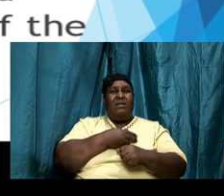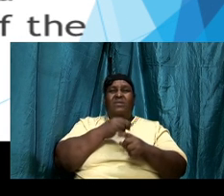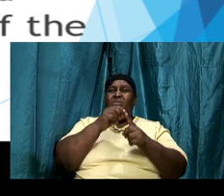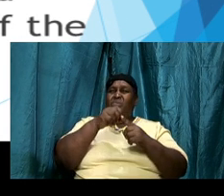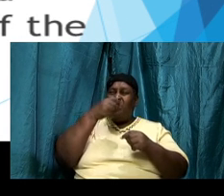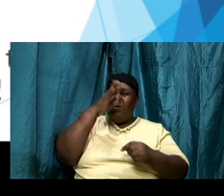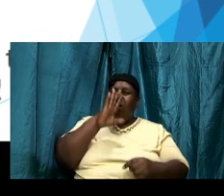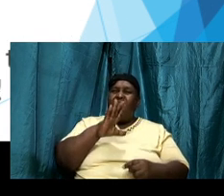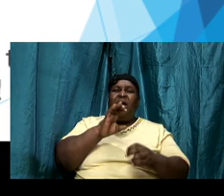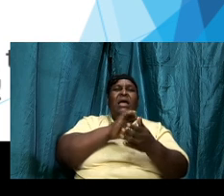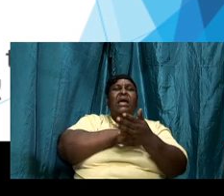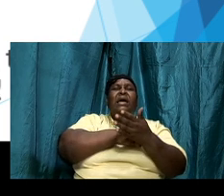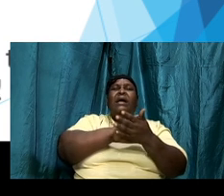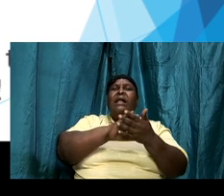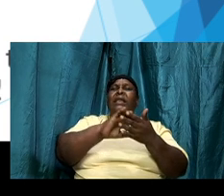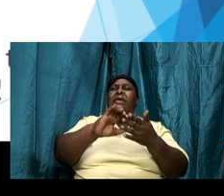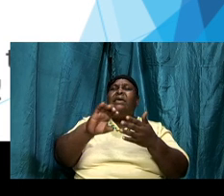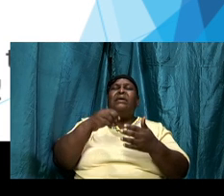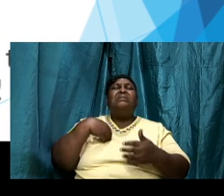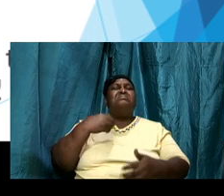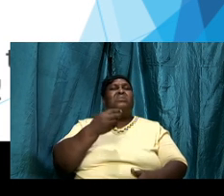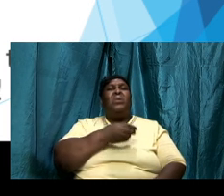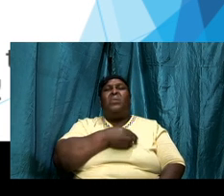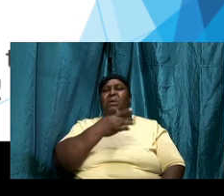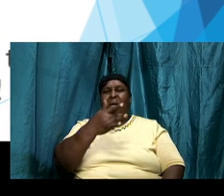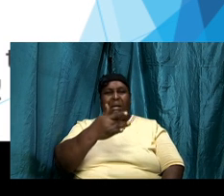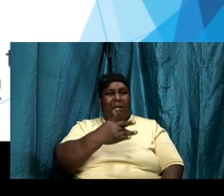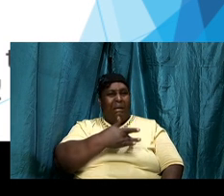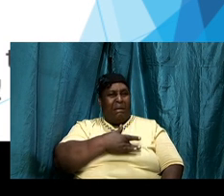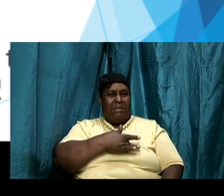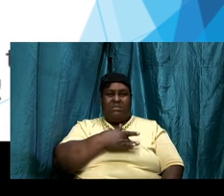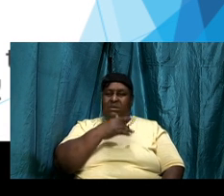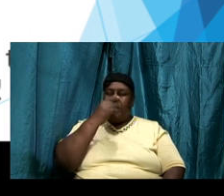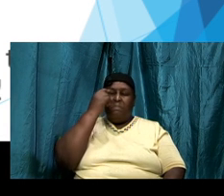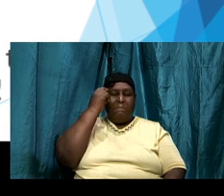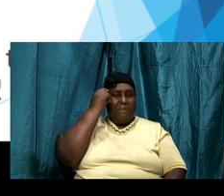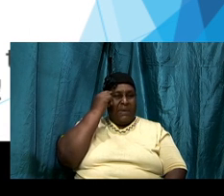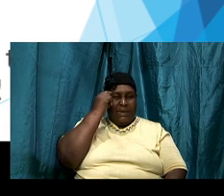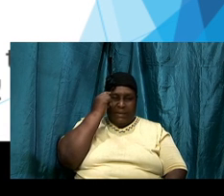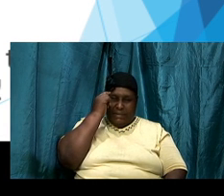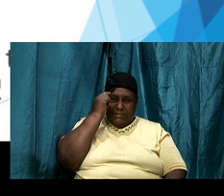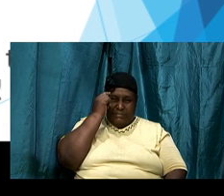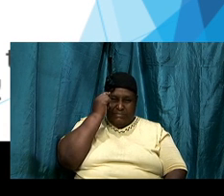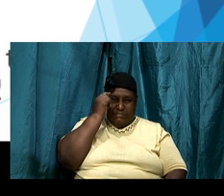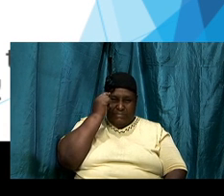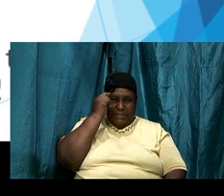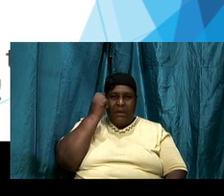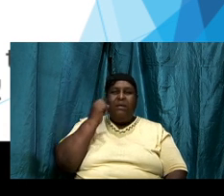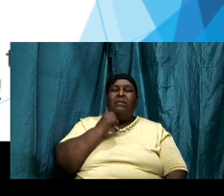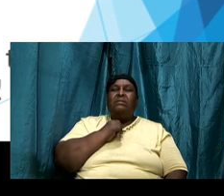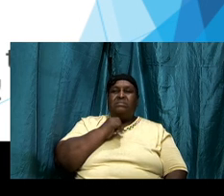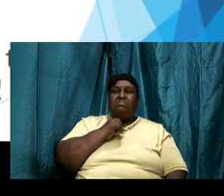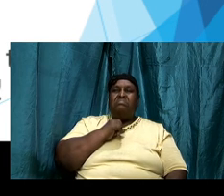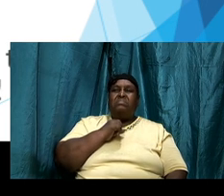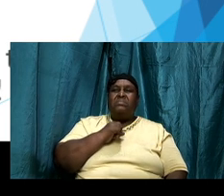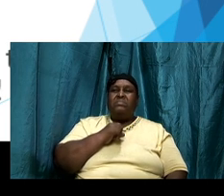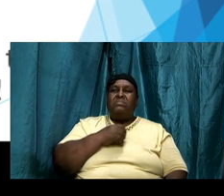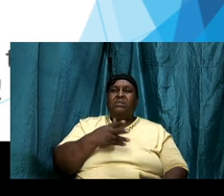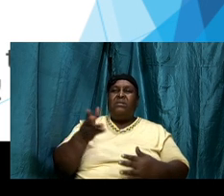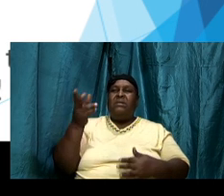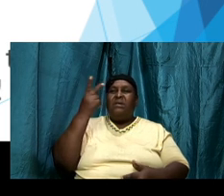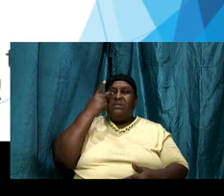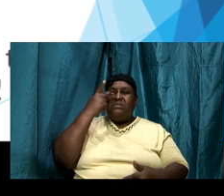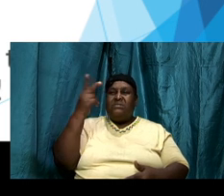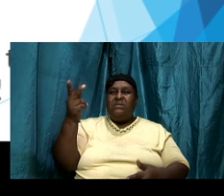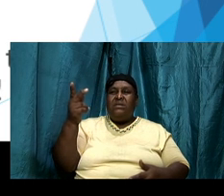of whatever is there we start thereafter to see ourselves being